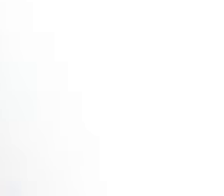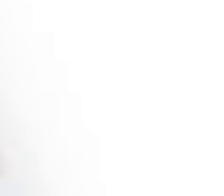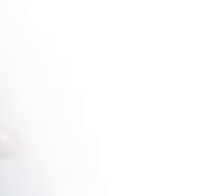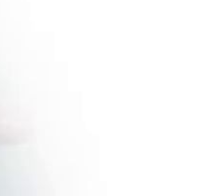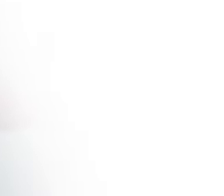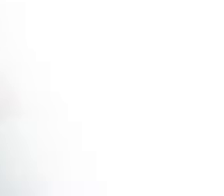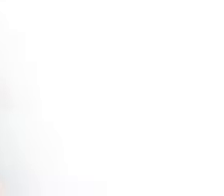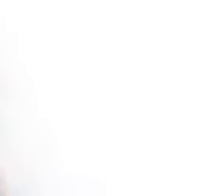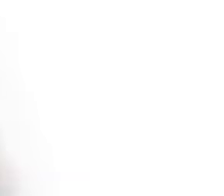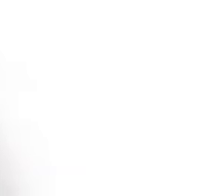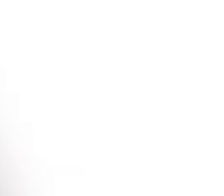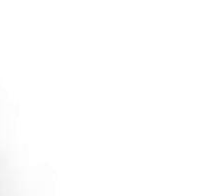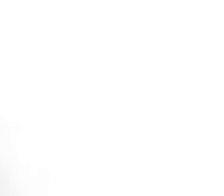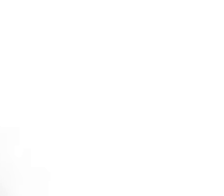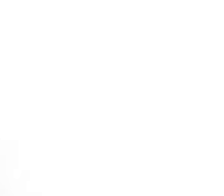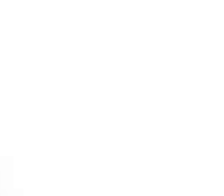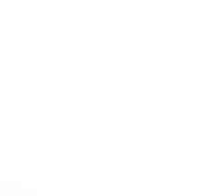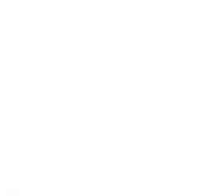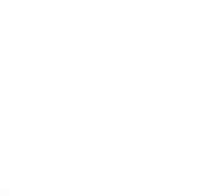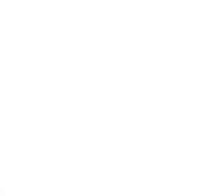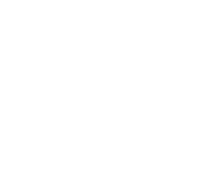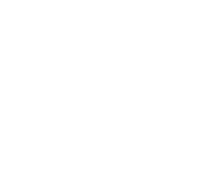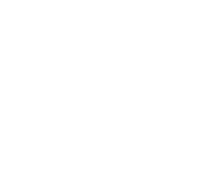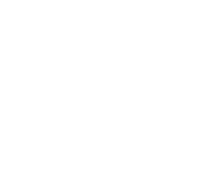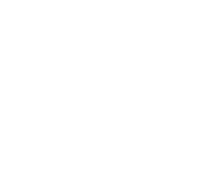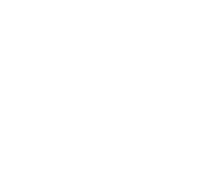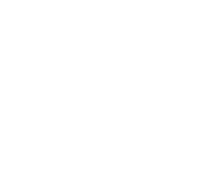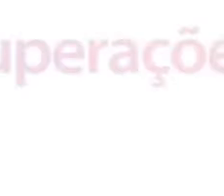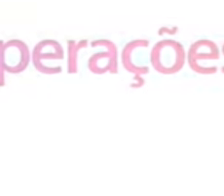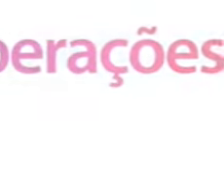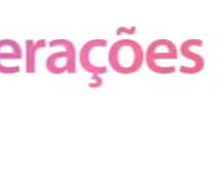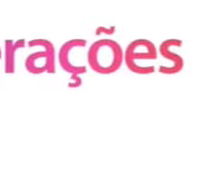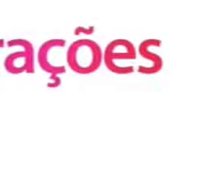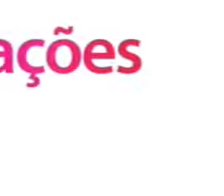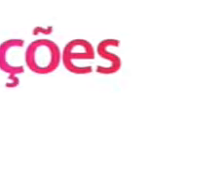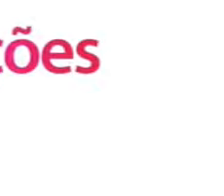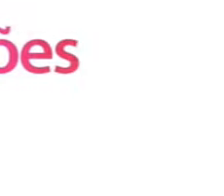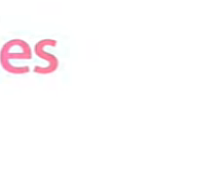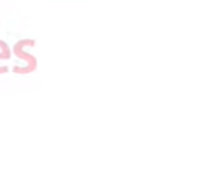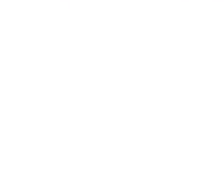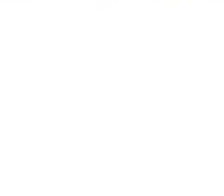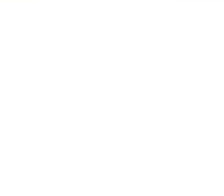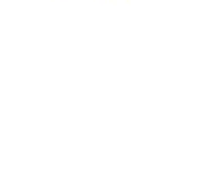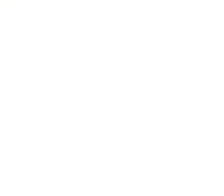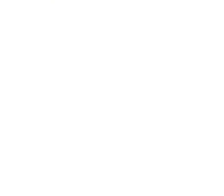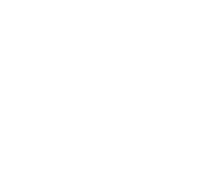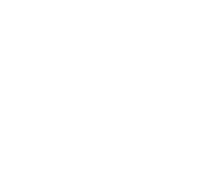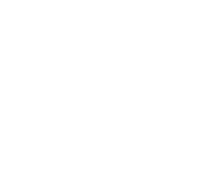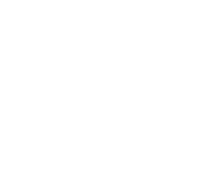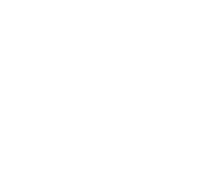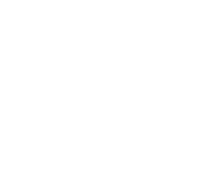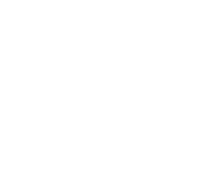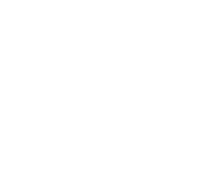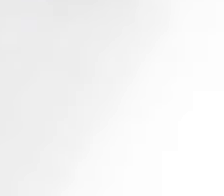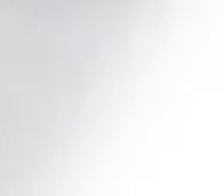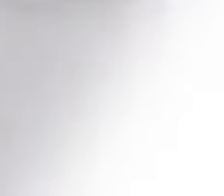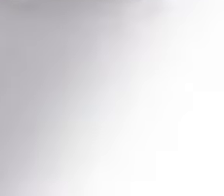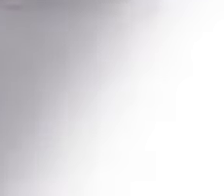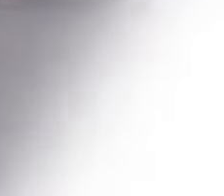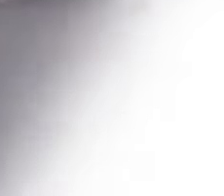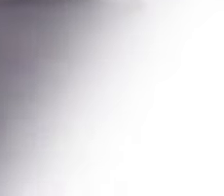Imagine your history as a timeline, how many highs and lows have you experienced, joys, pain, overcoming,